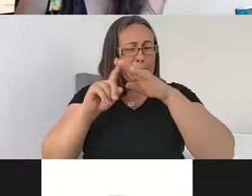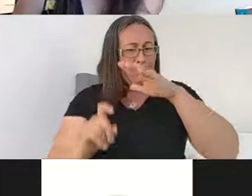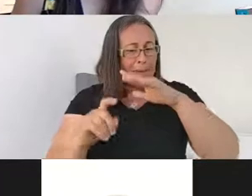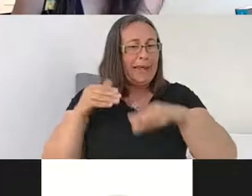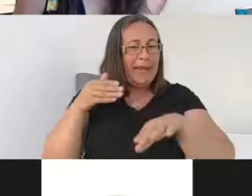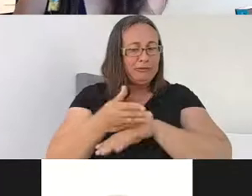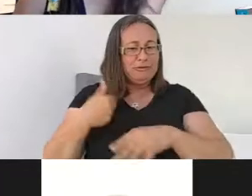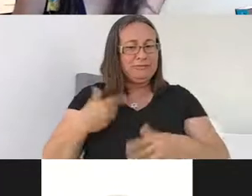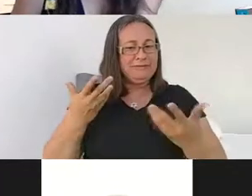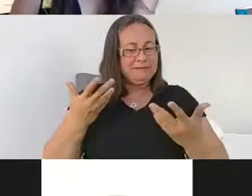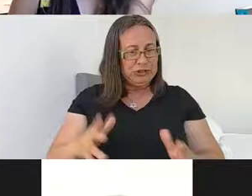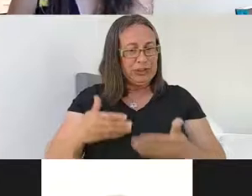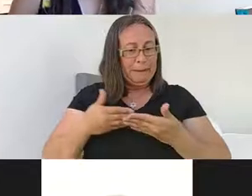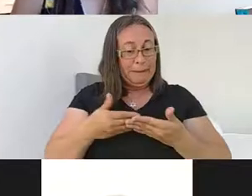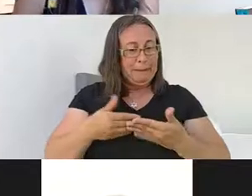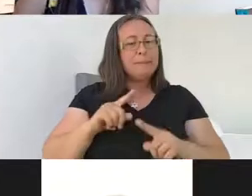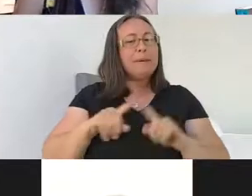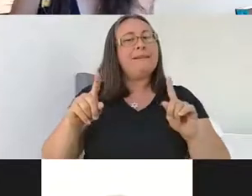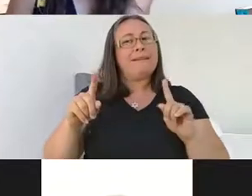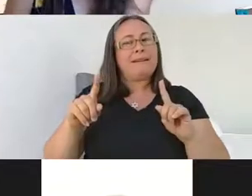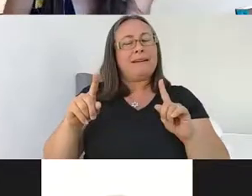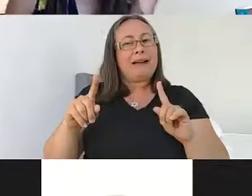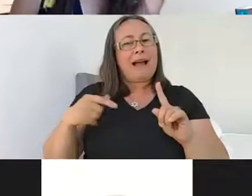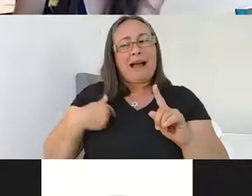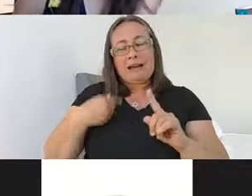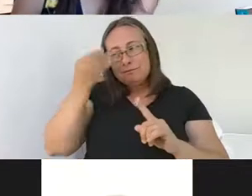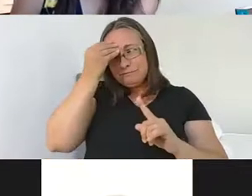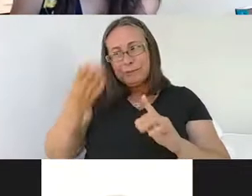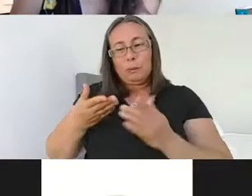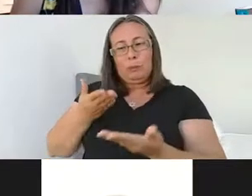kid, but I was able to prove him wrong that having a kid is not a career killer.